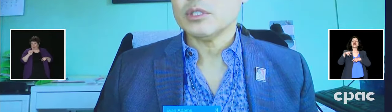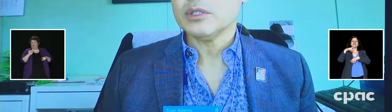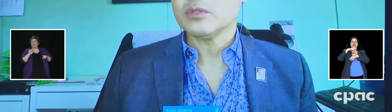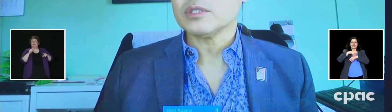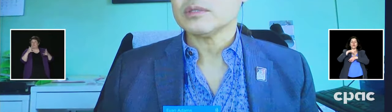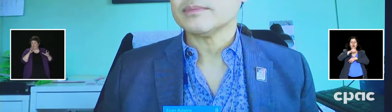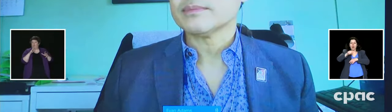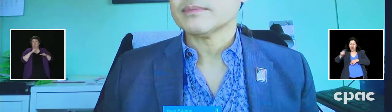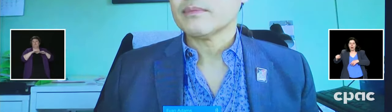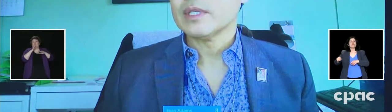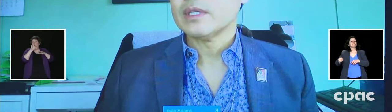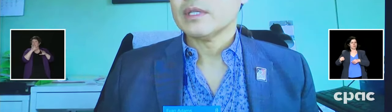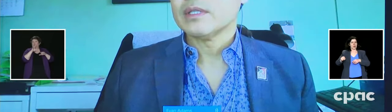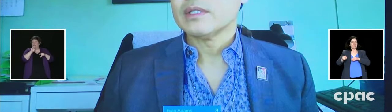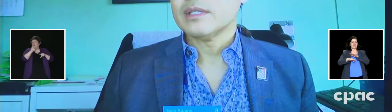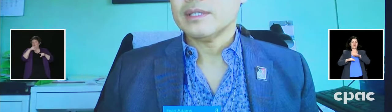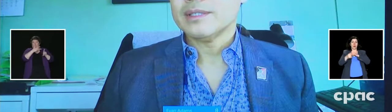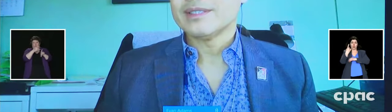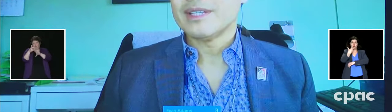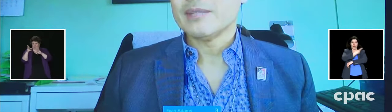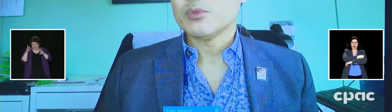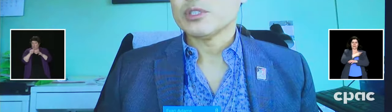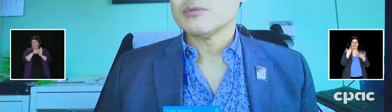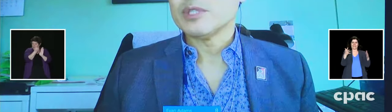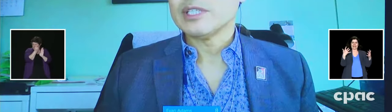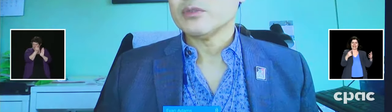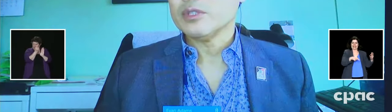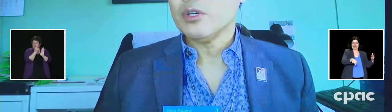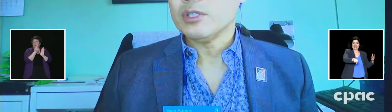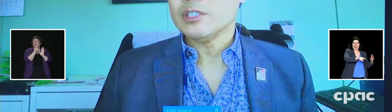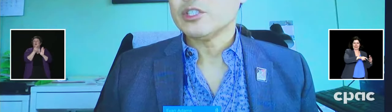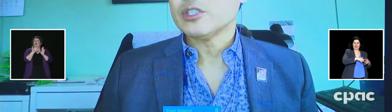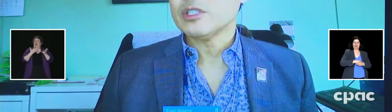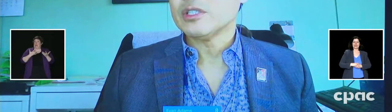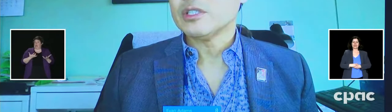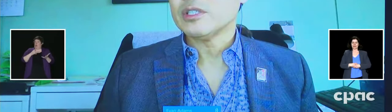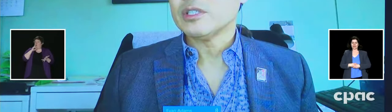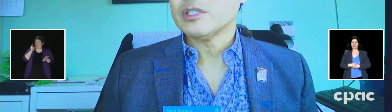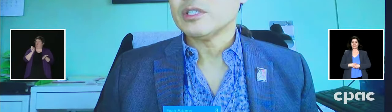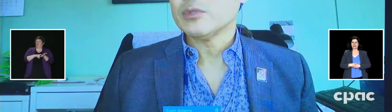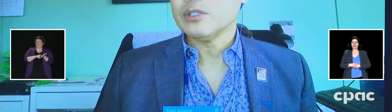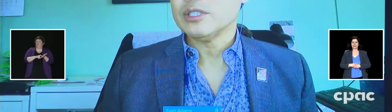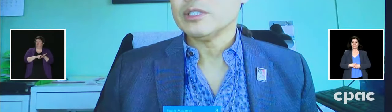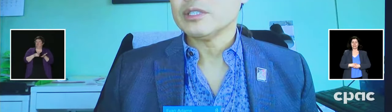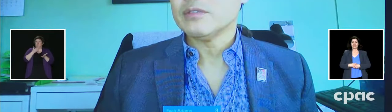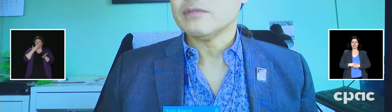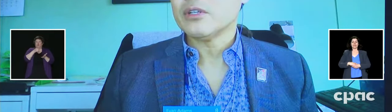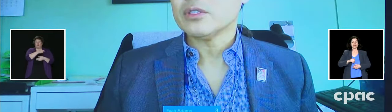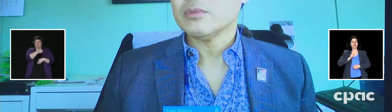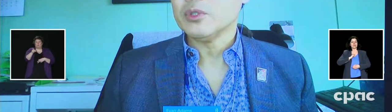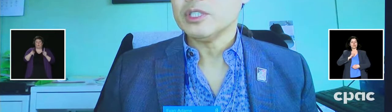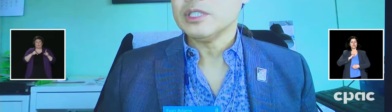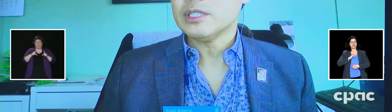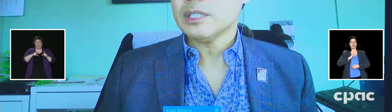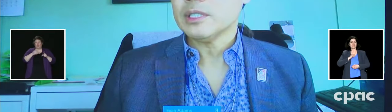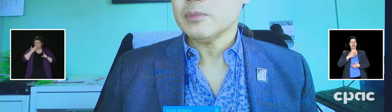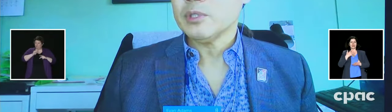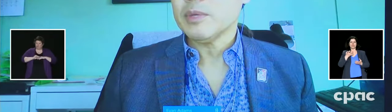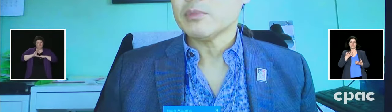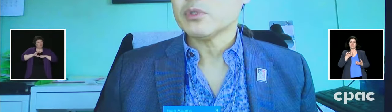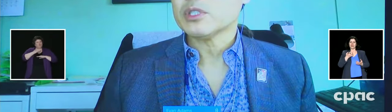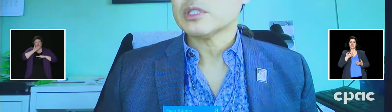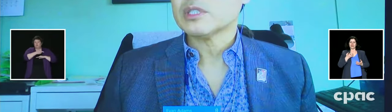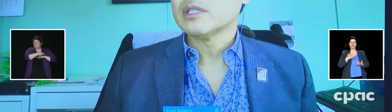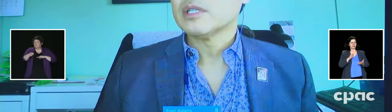one dose. I personally would like to acknowledge the resilience of our communities and community